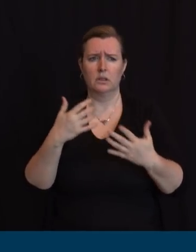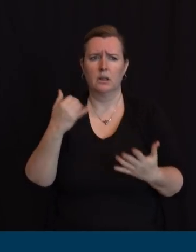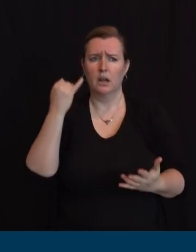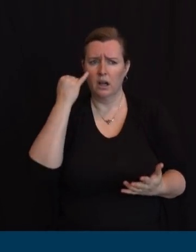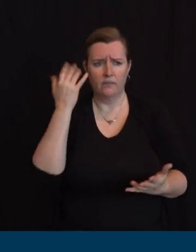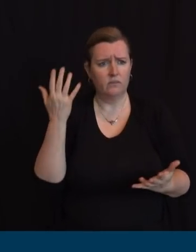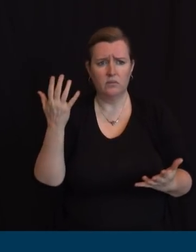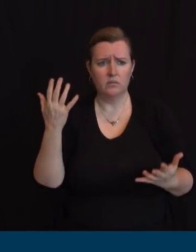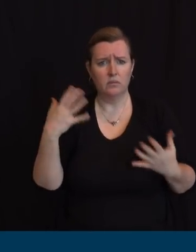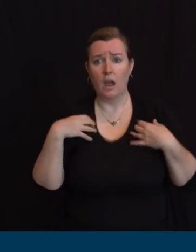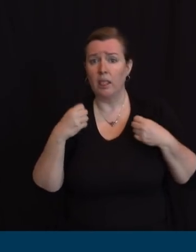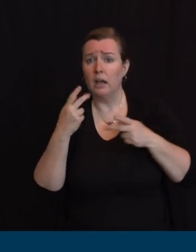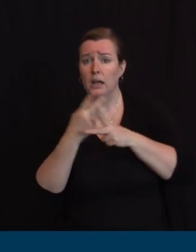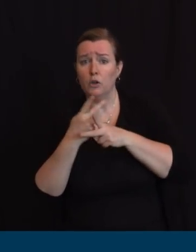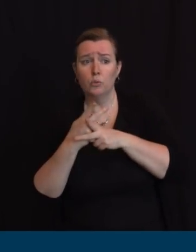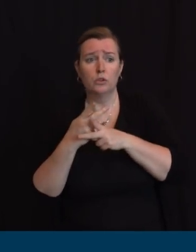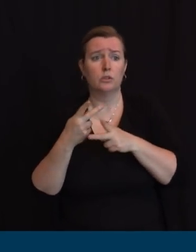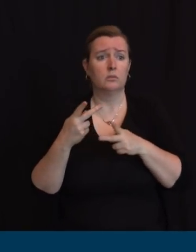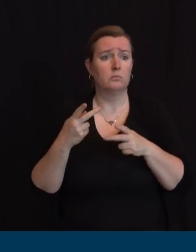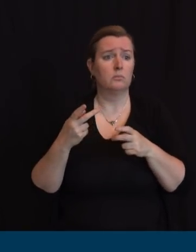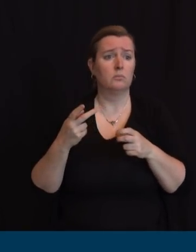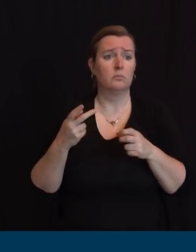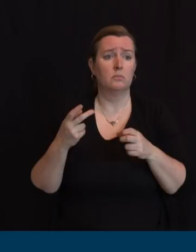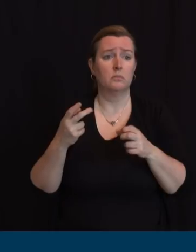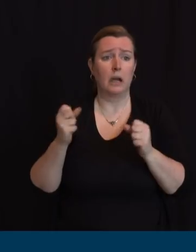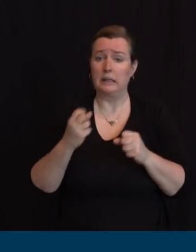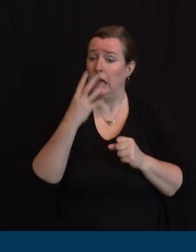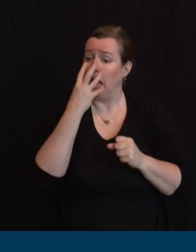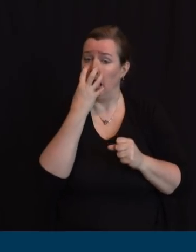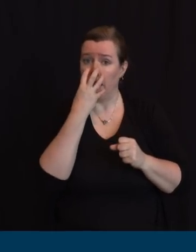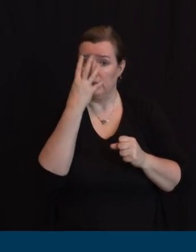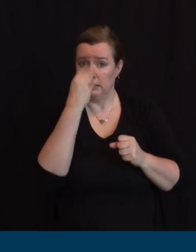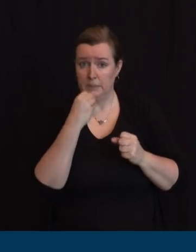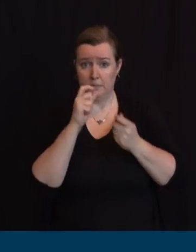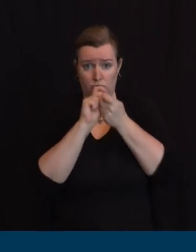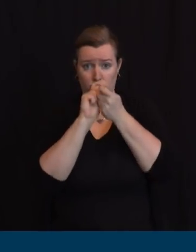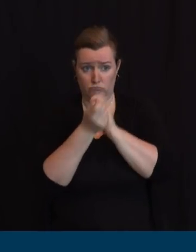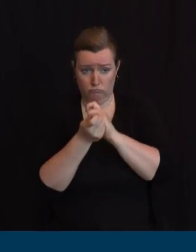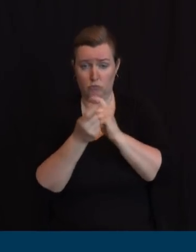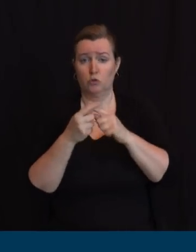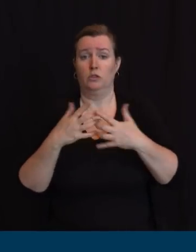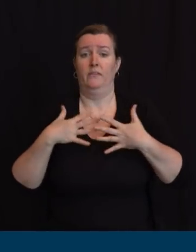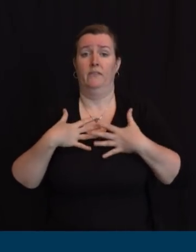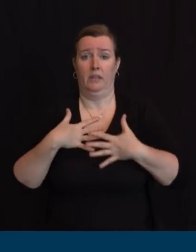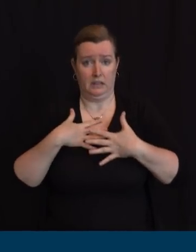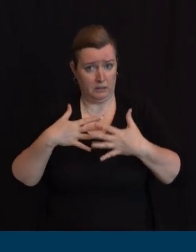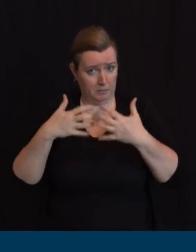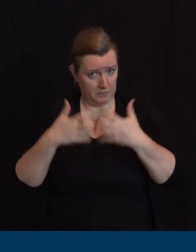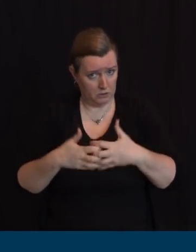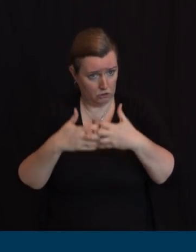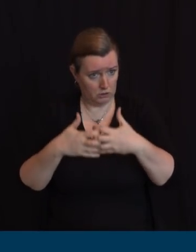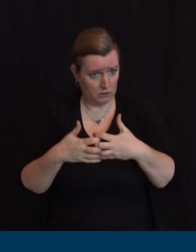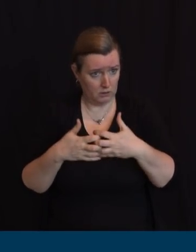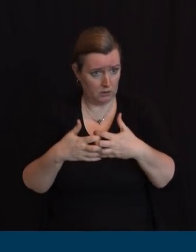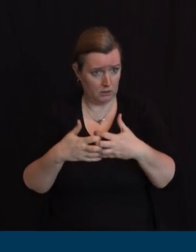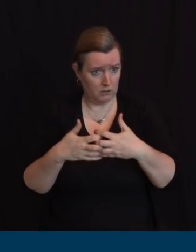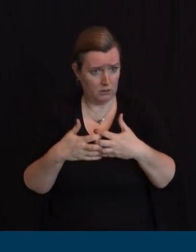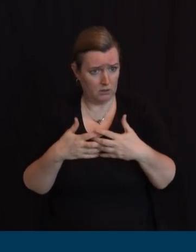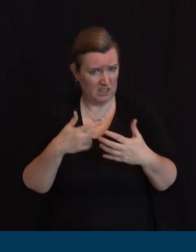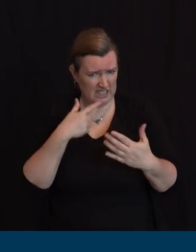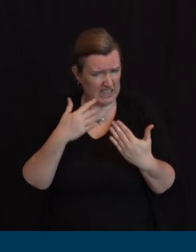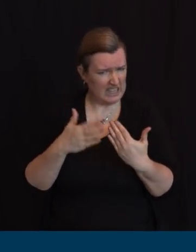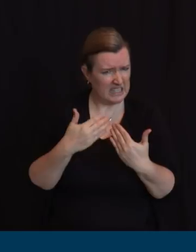anesthesia machine so easily why not just go with that as opposed to use as opposed to ordering more